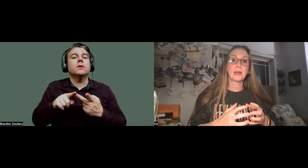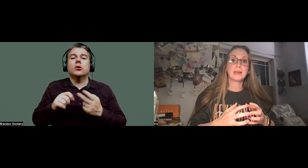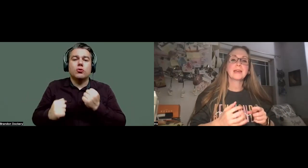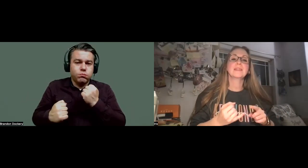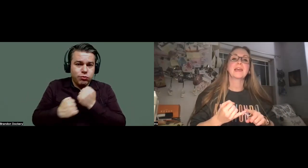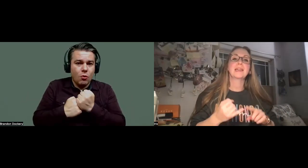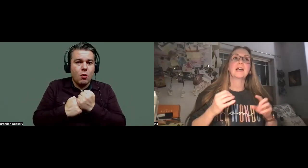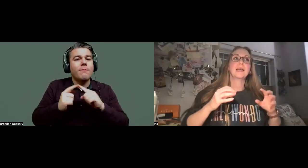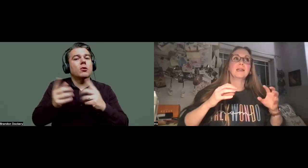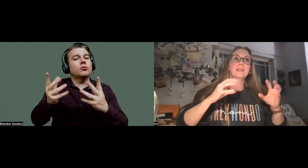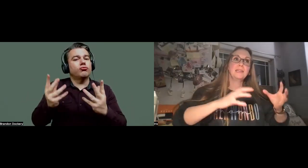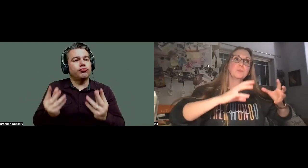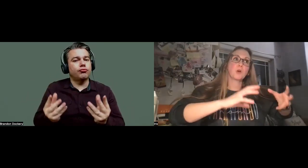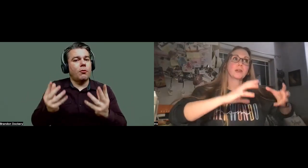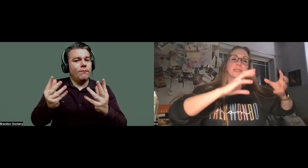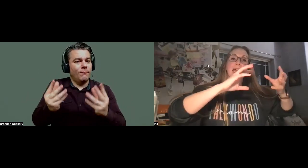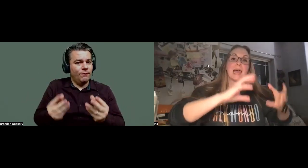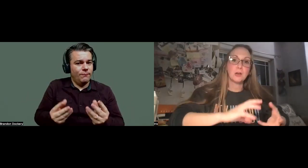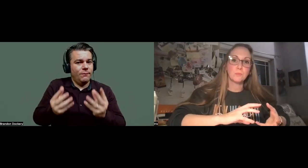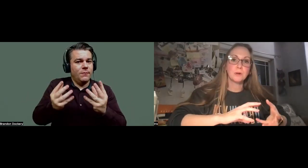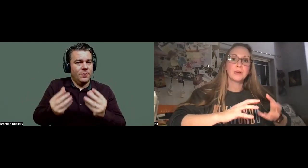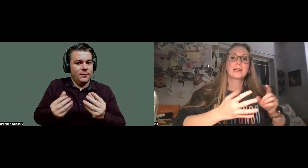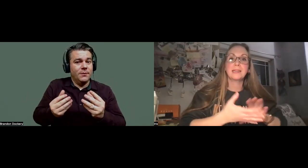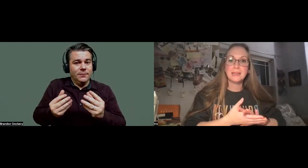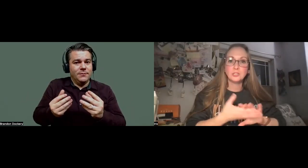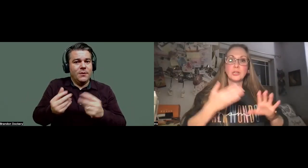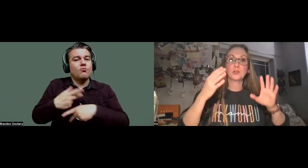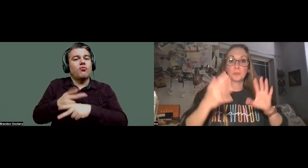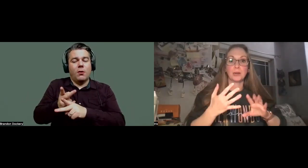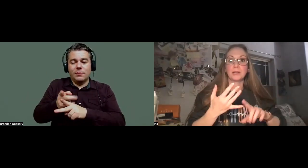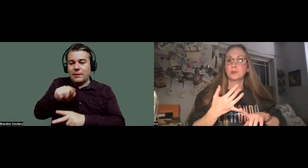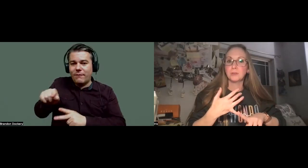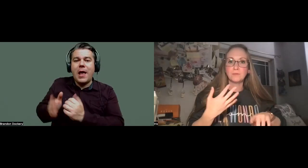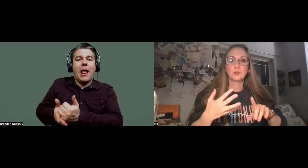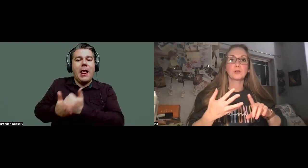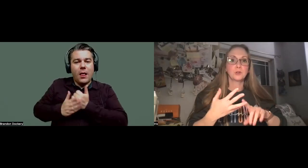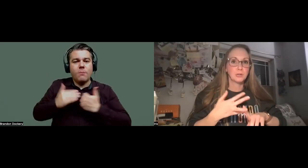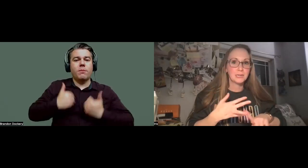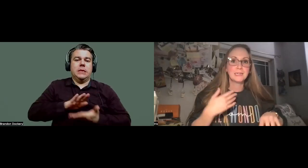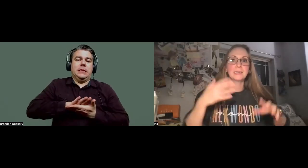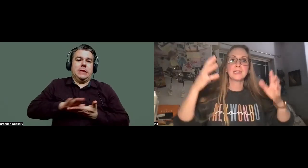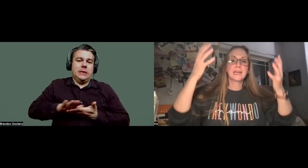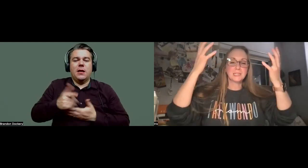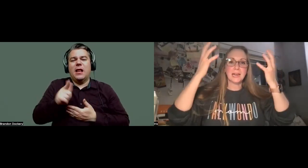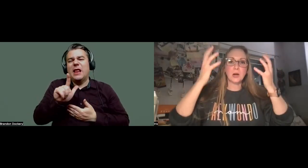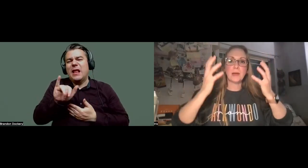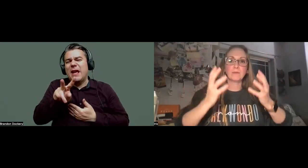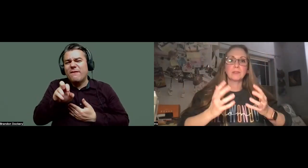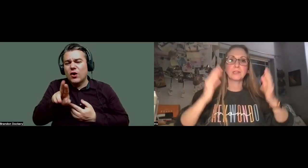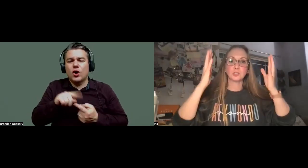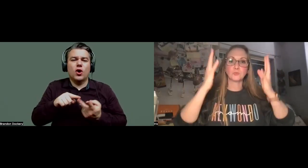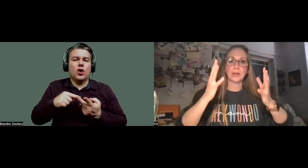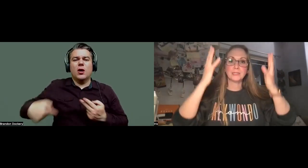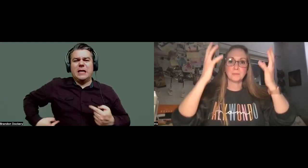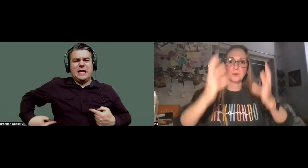gentle way that these products help cleanse your body, your liver, your kidneys. It's going to help